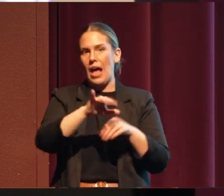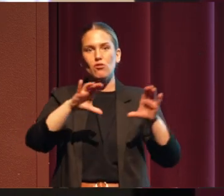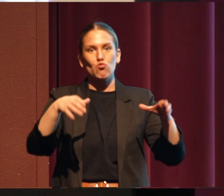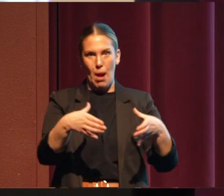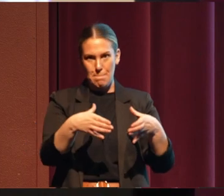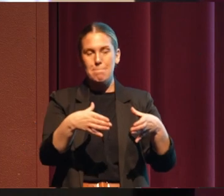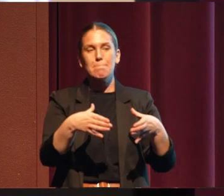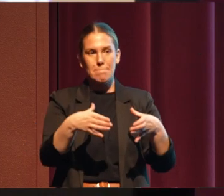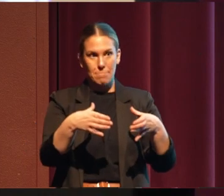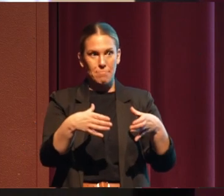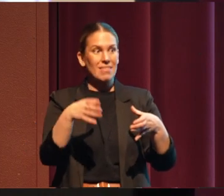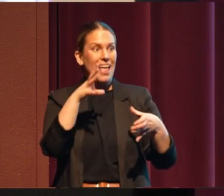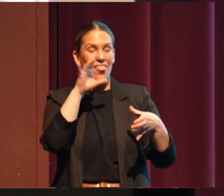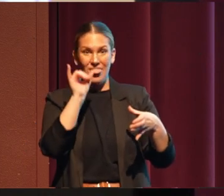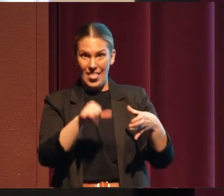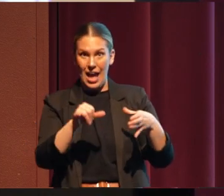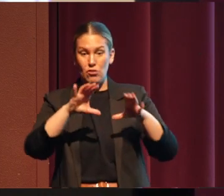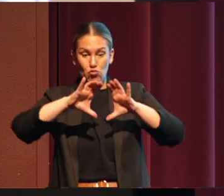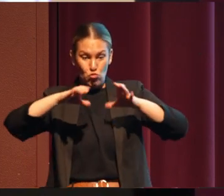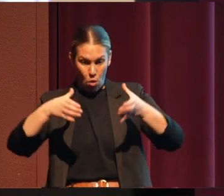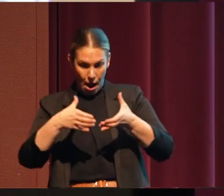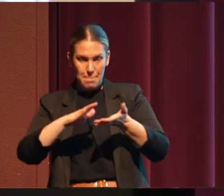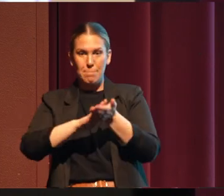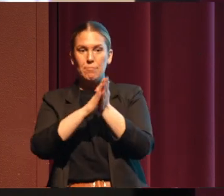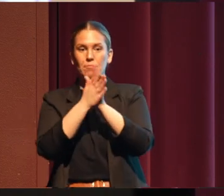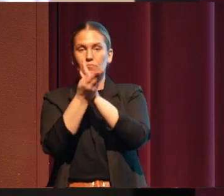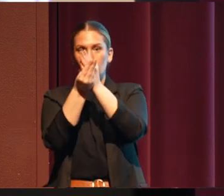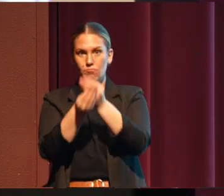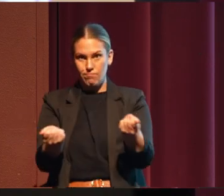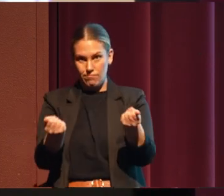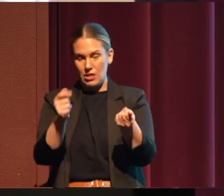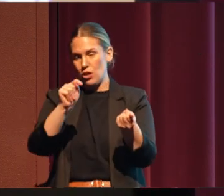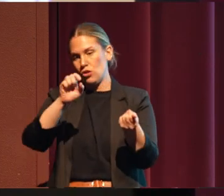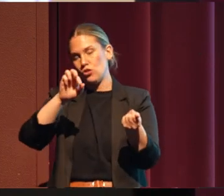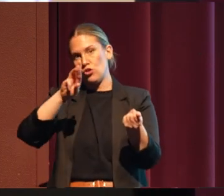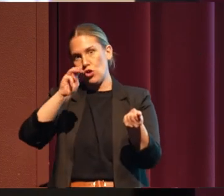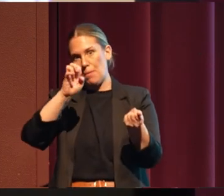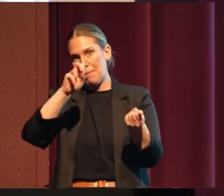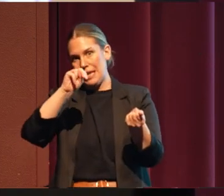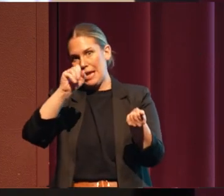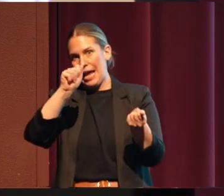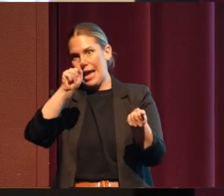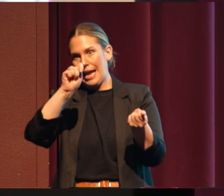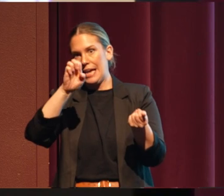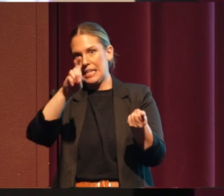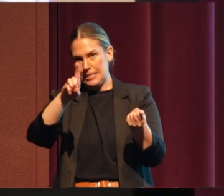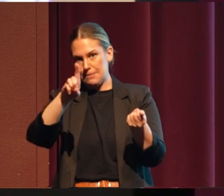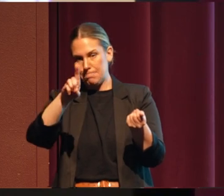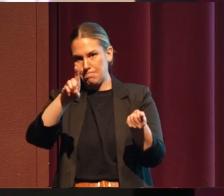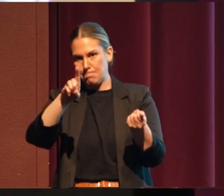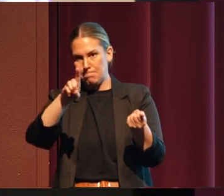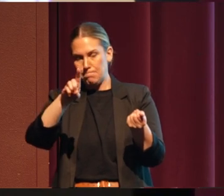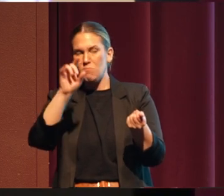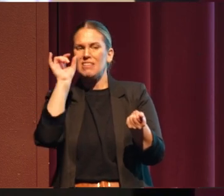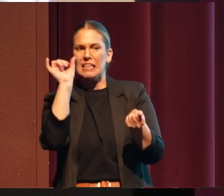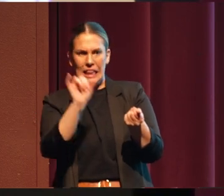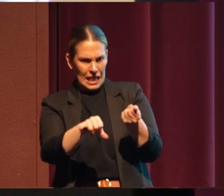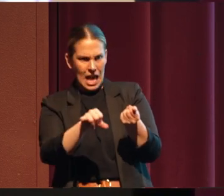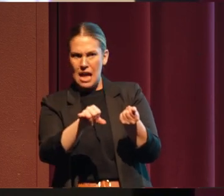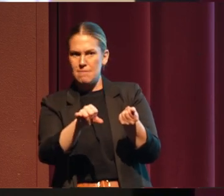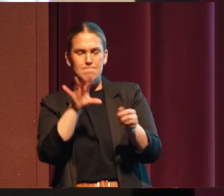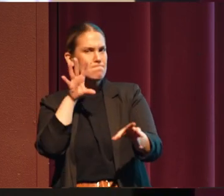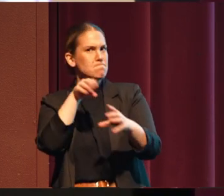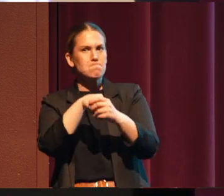And the tribe was terminated. And termination took on a lot of different things and a lot of different